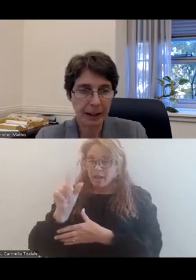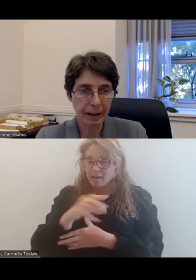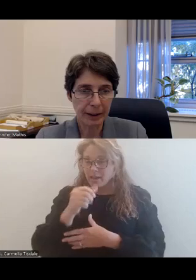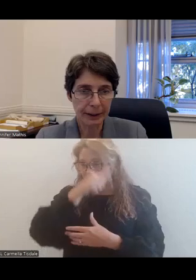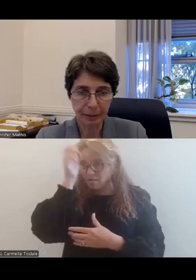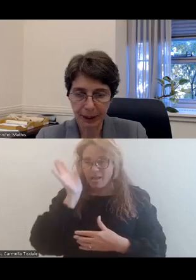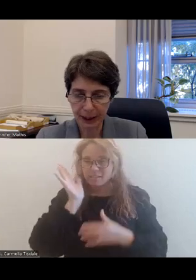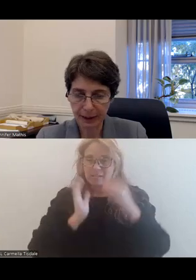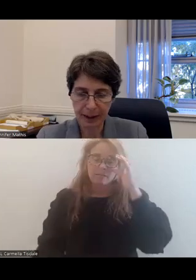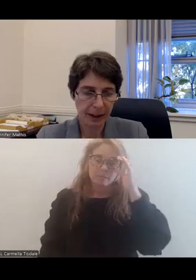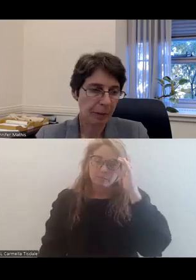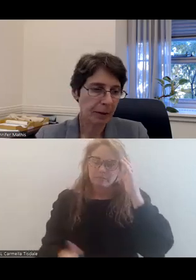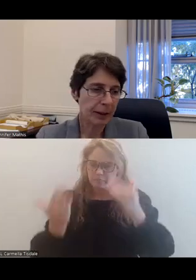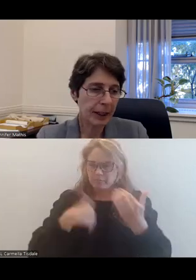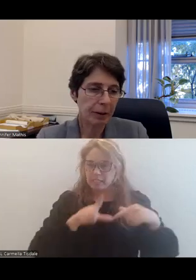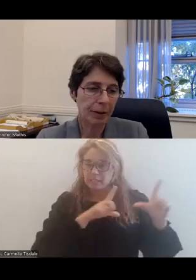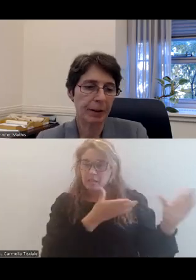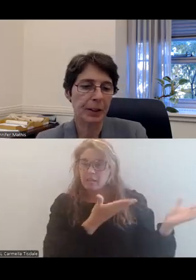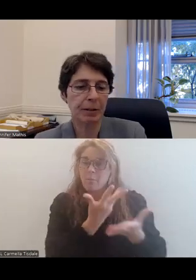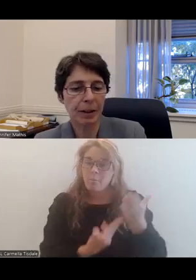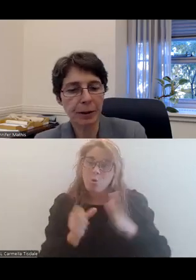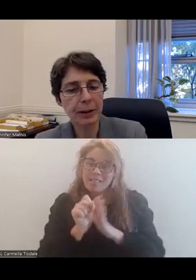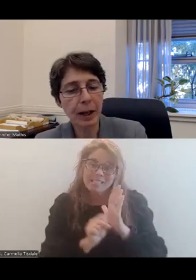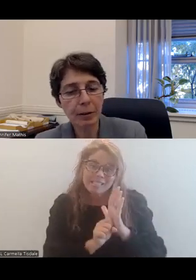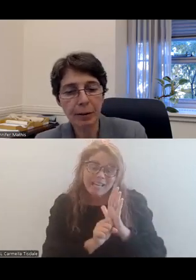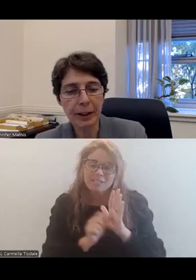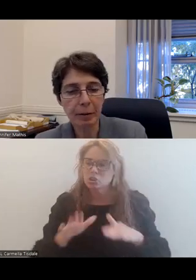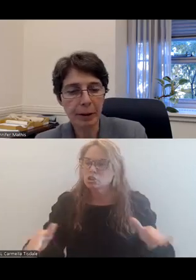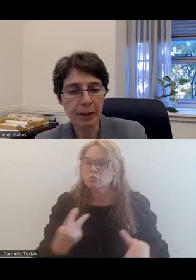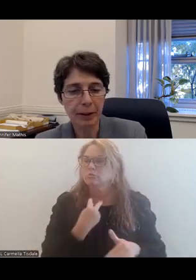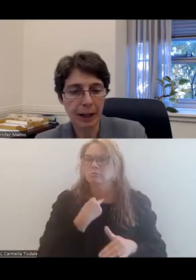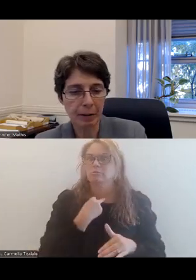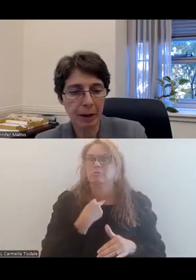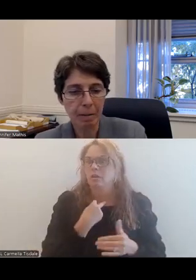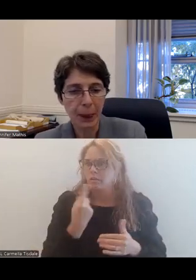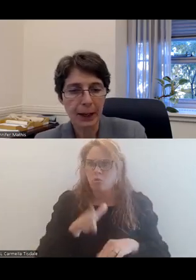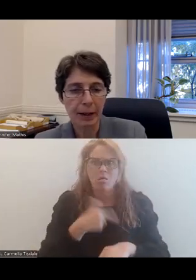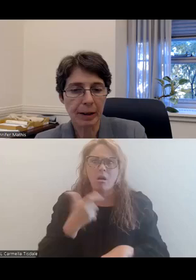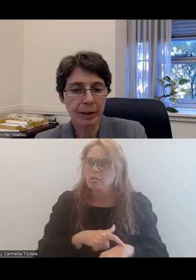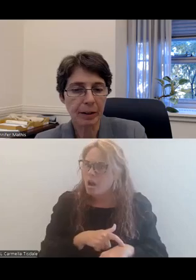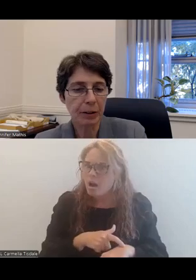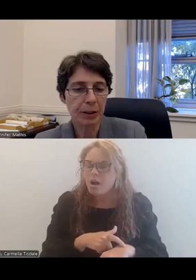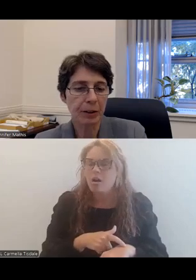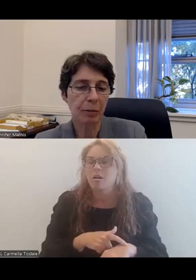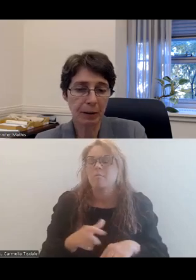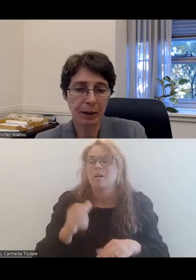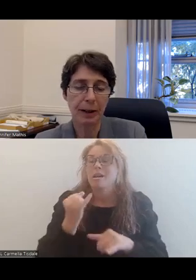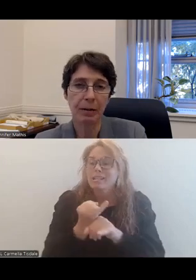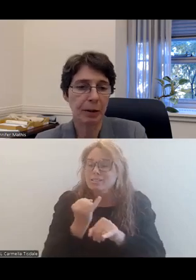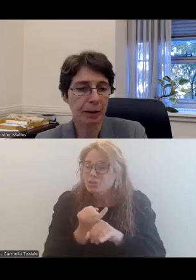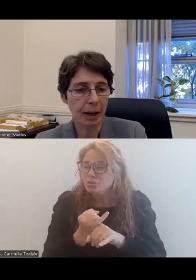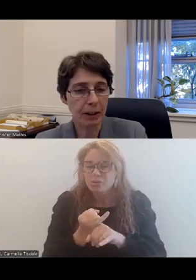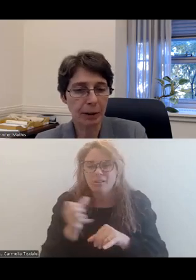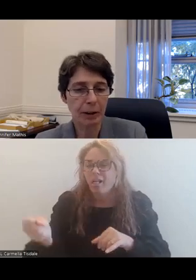Next slide. In both states, we found that children have been stuck for lengthy periods of time in institutions or